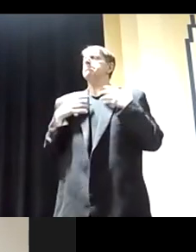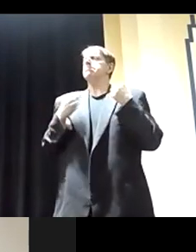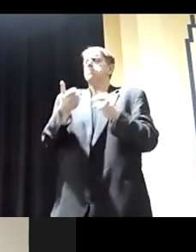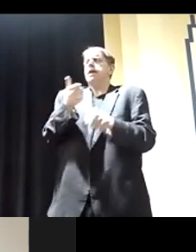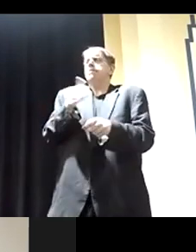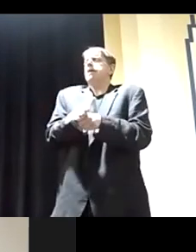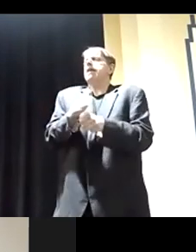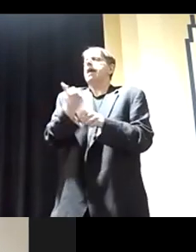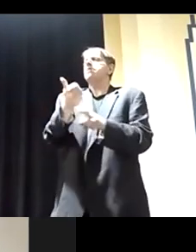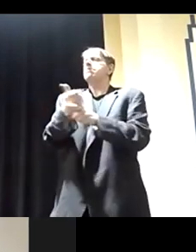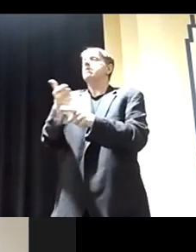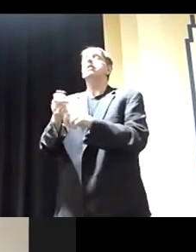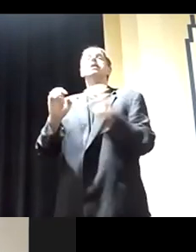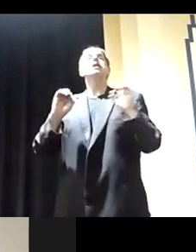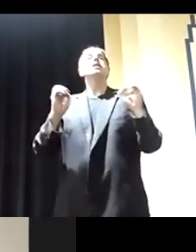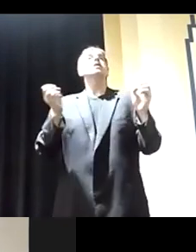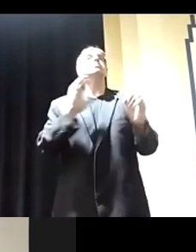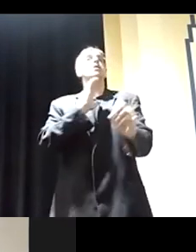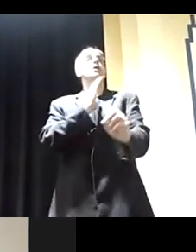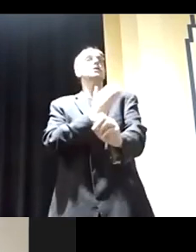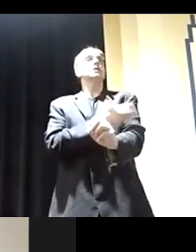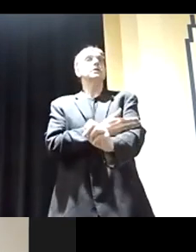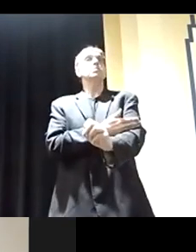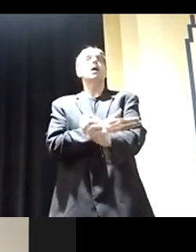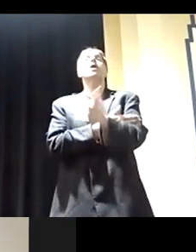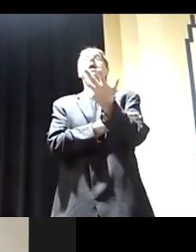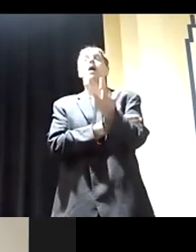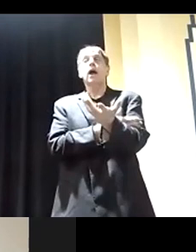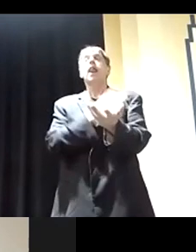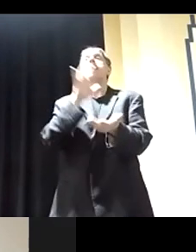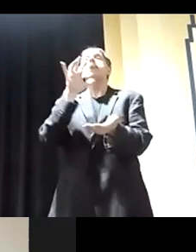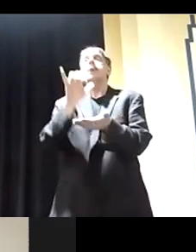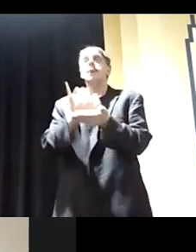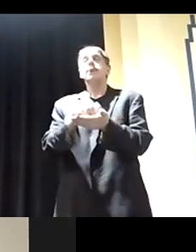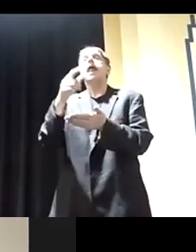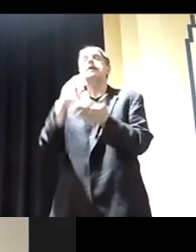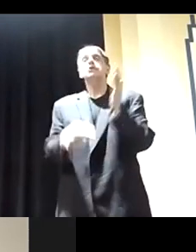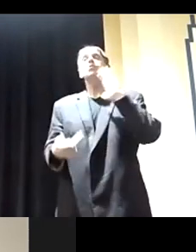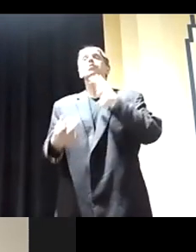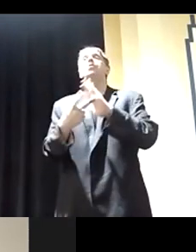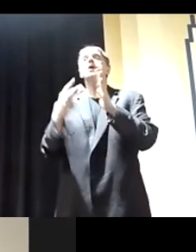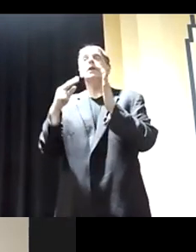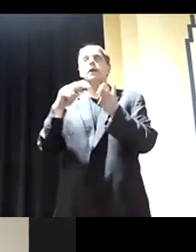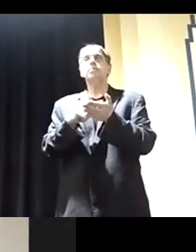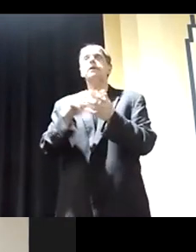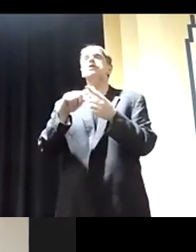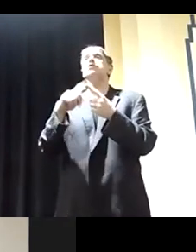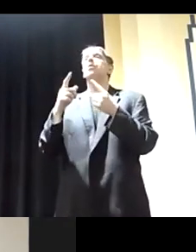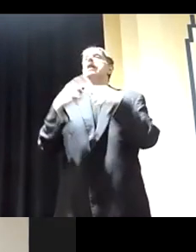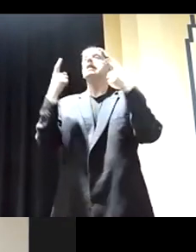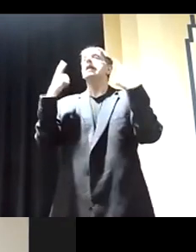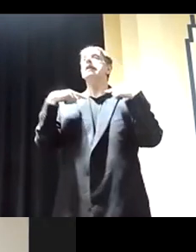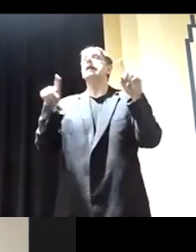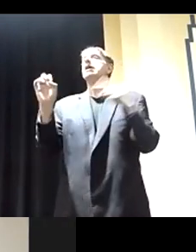The emergency powers that they give to themselves is exactly in the emergency powers provision, which once they declare an emergency,